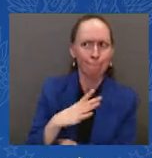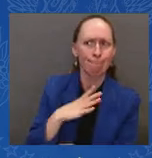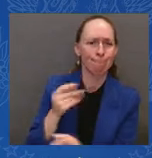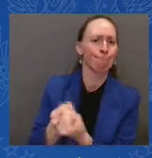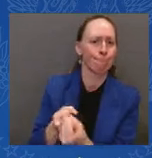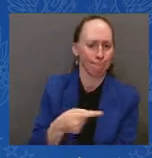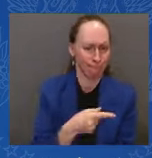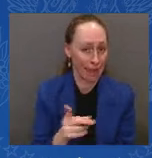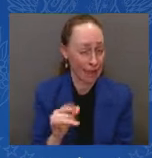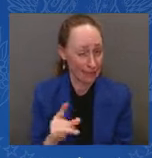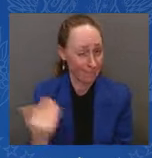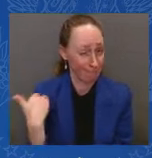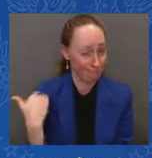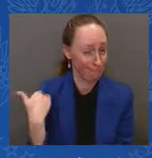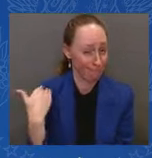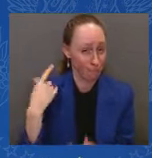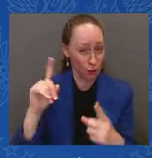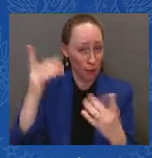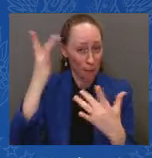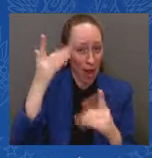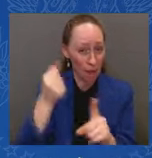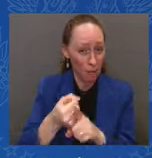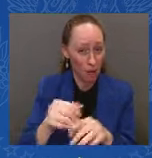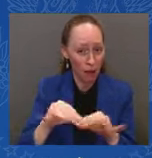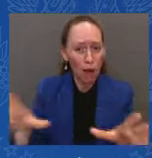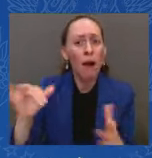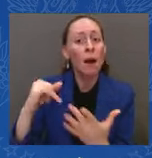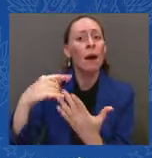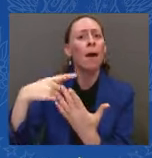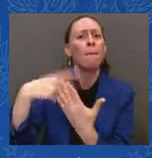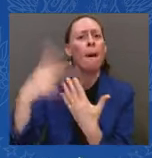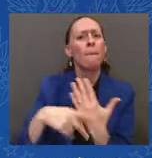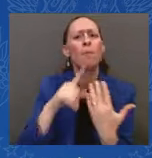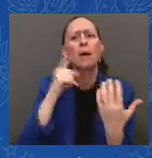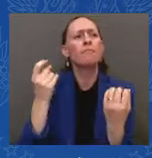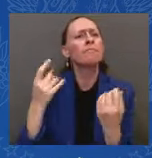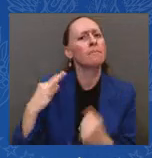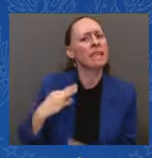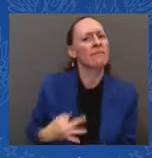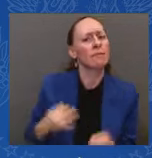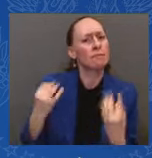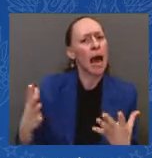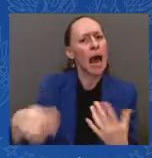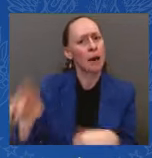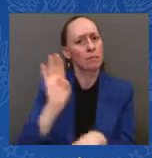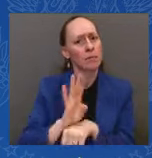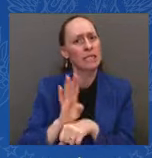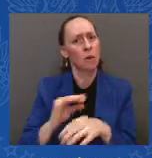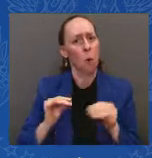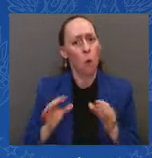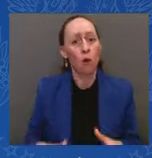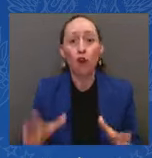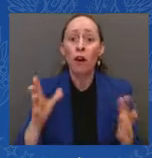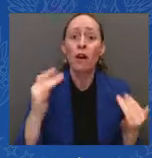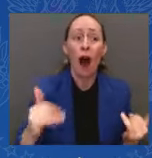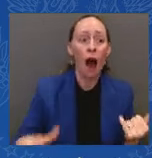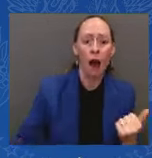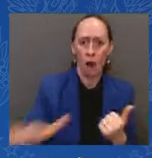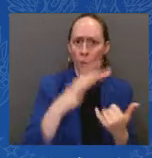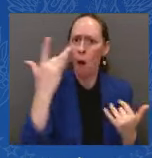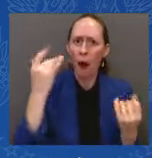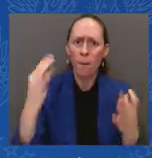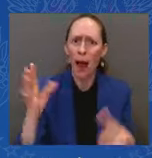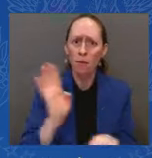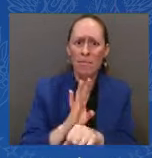designed to help business owners who lost money, which is legitimate, because of the pandemic. Members of Congress got